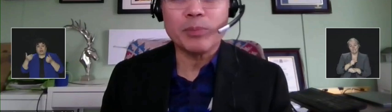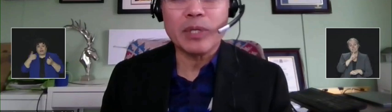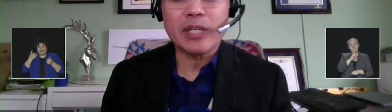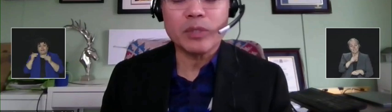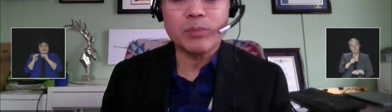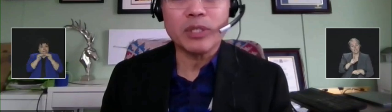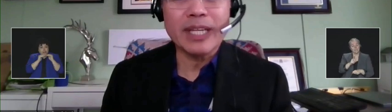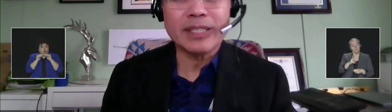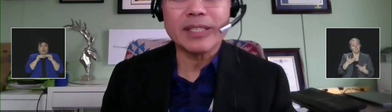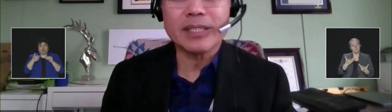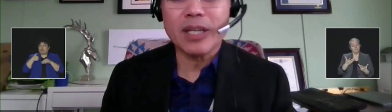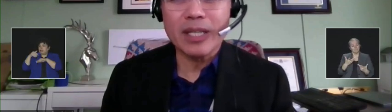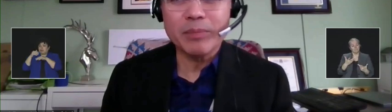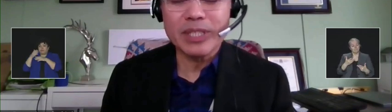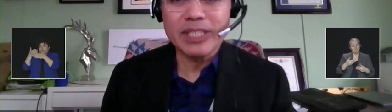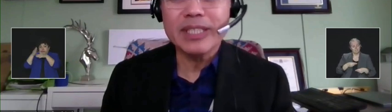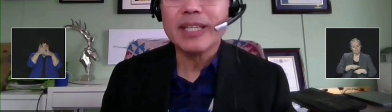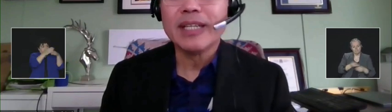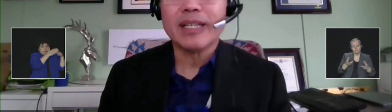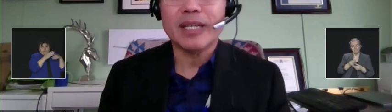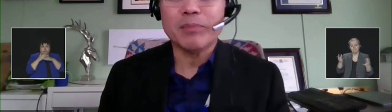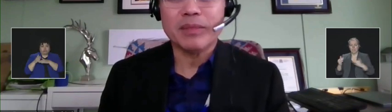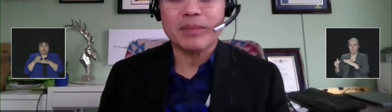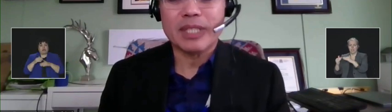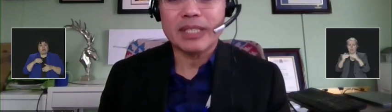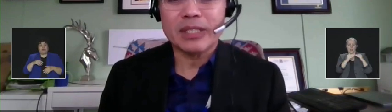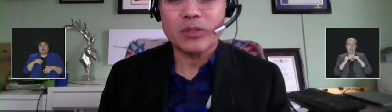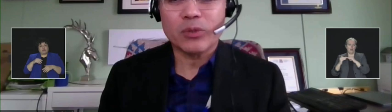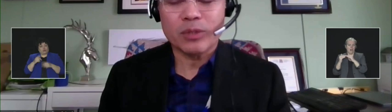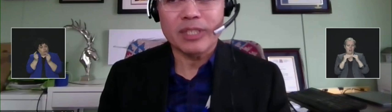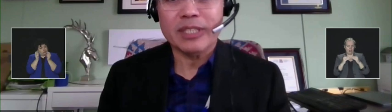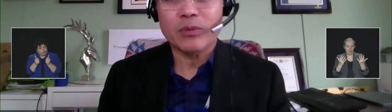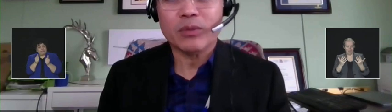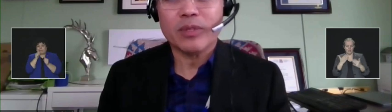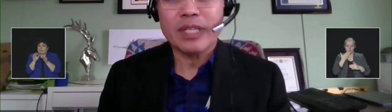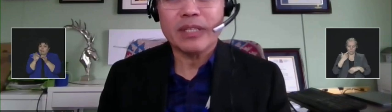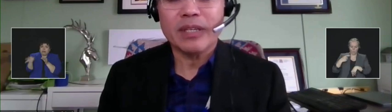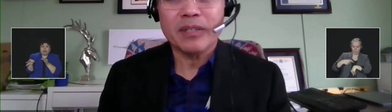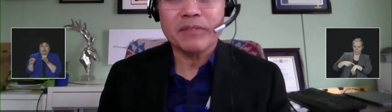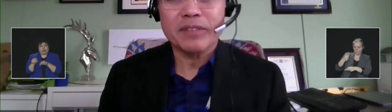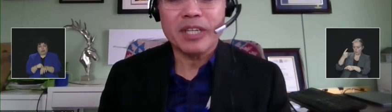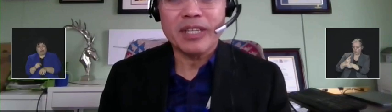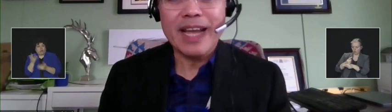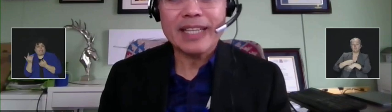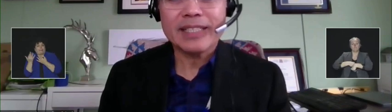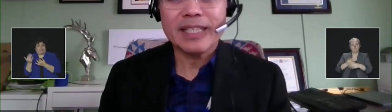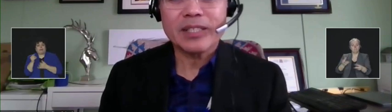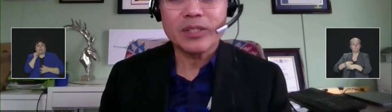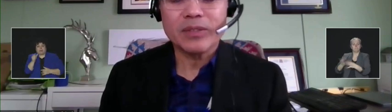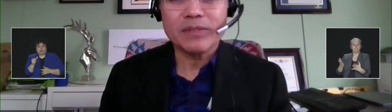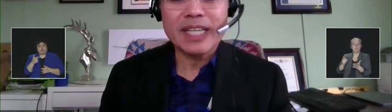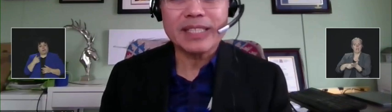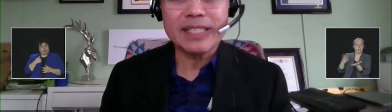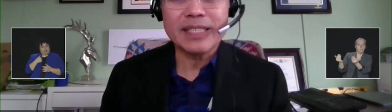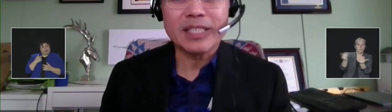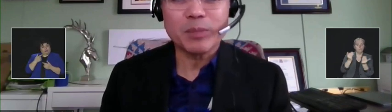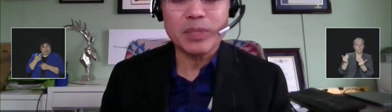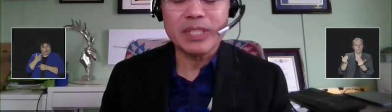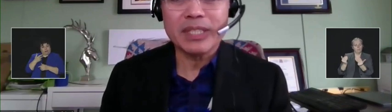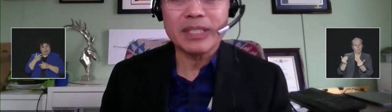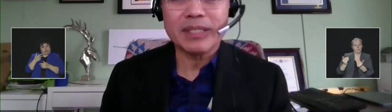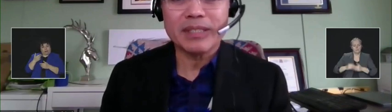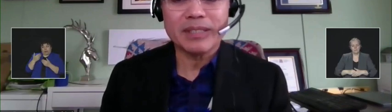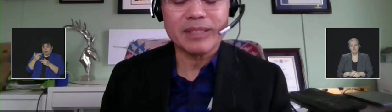fair and equitable and timely. I certainly don't think of access to vaccine